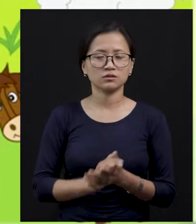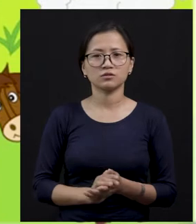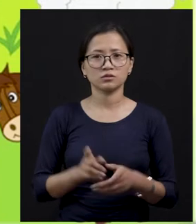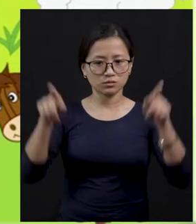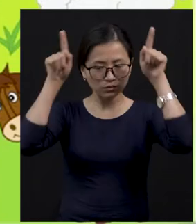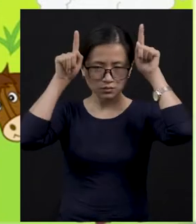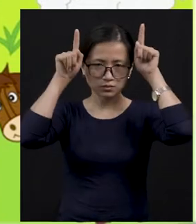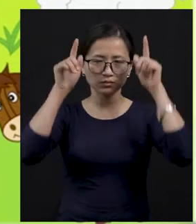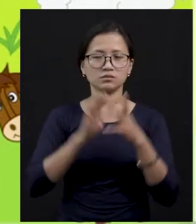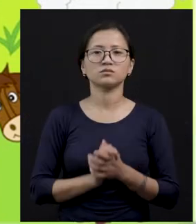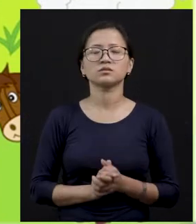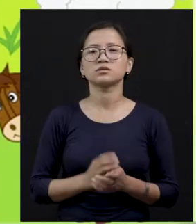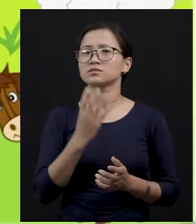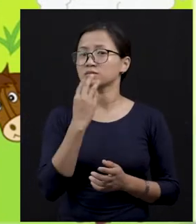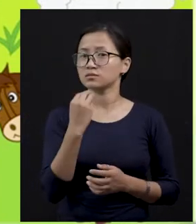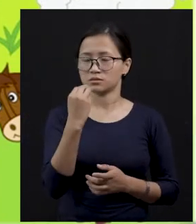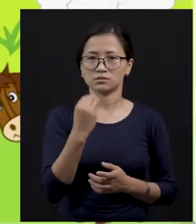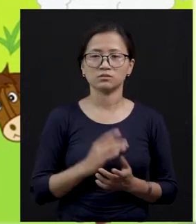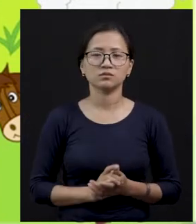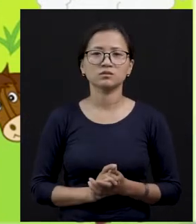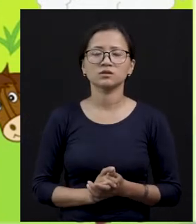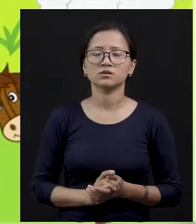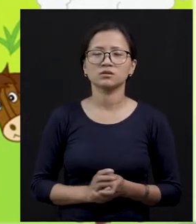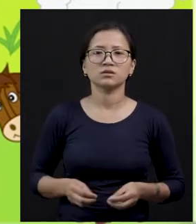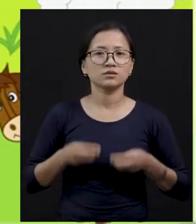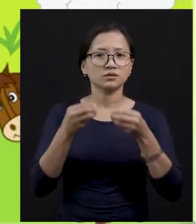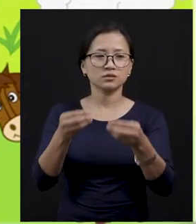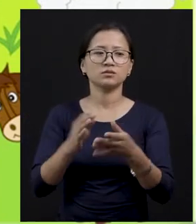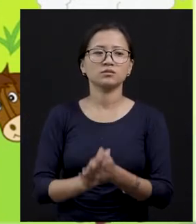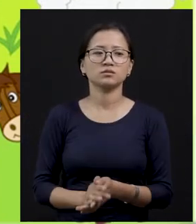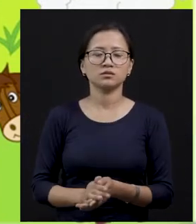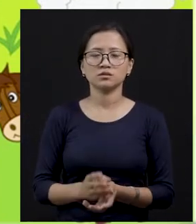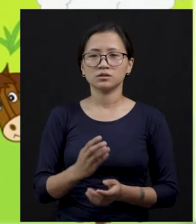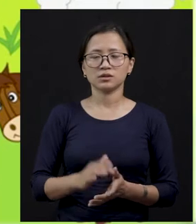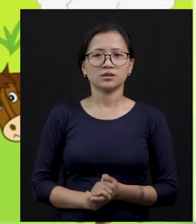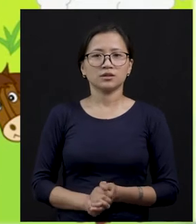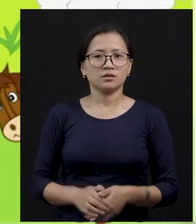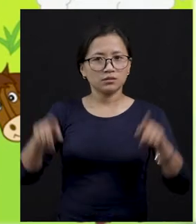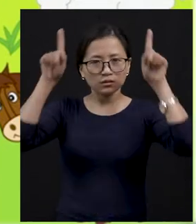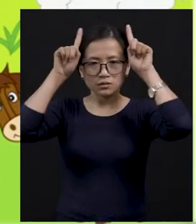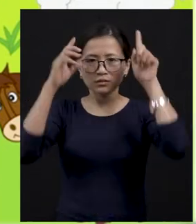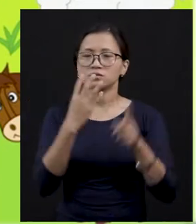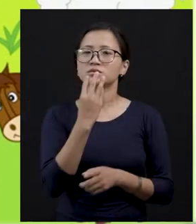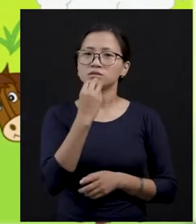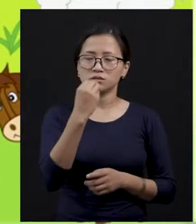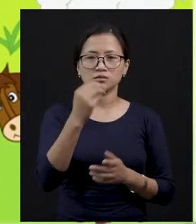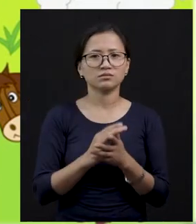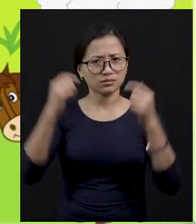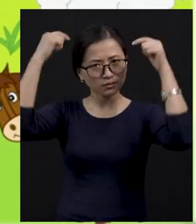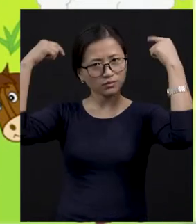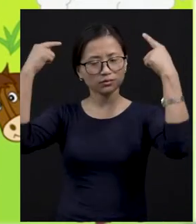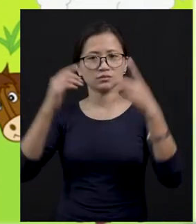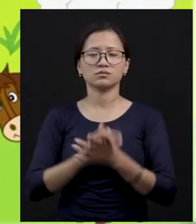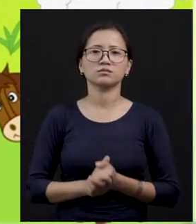cow and goat. Right? So milk is given by cow, goat, as well as sheep.